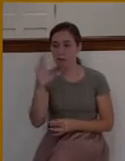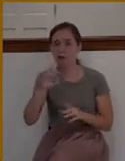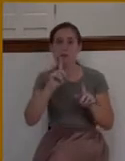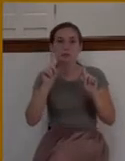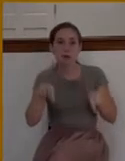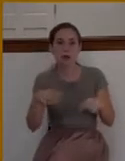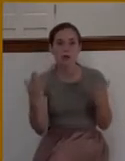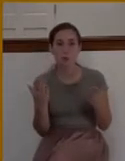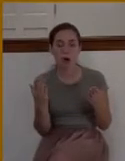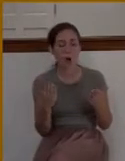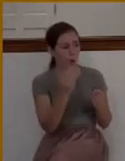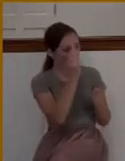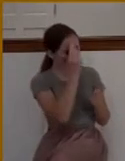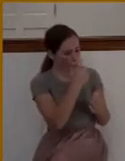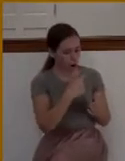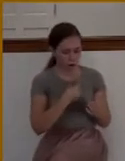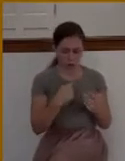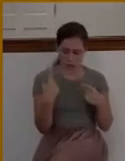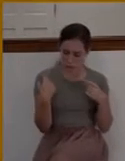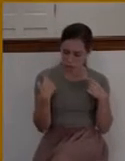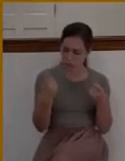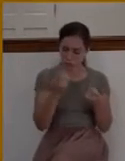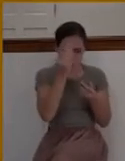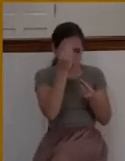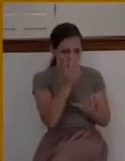Master, I've observed all this from my youth.